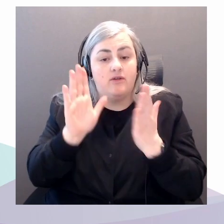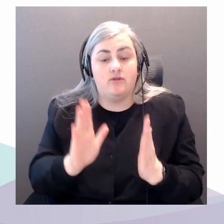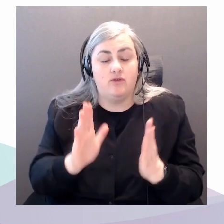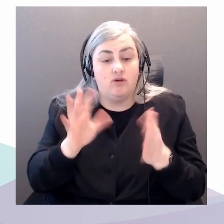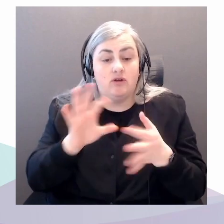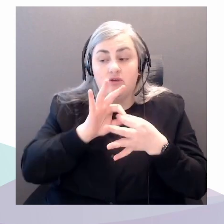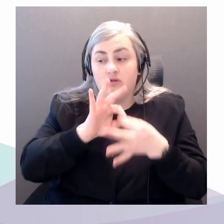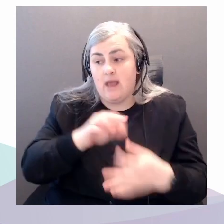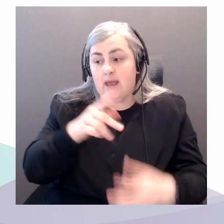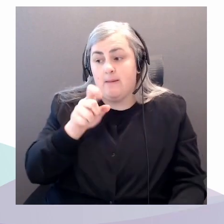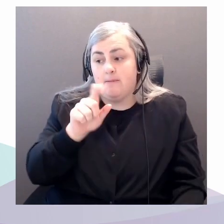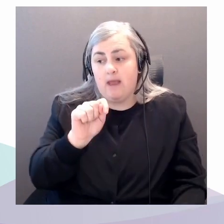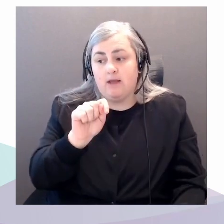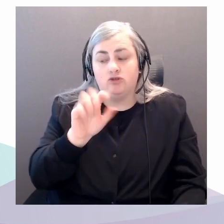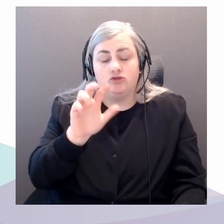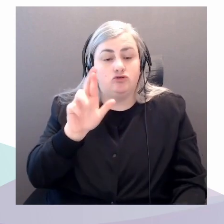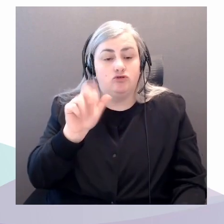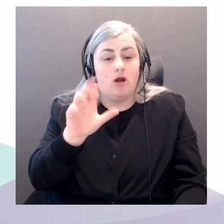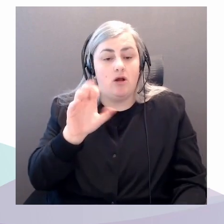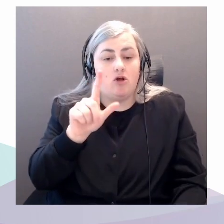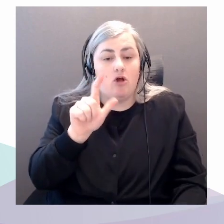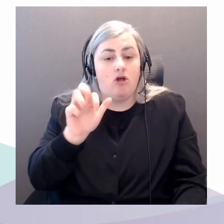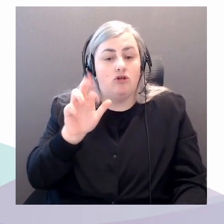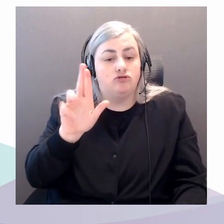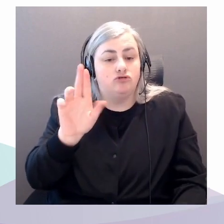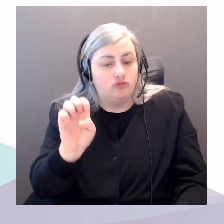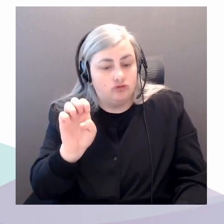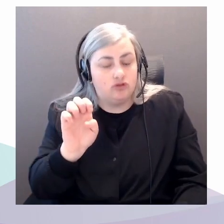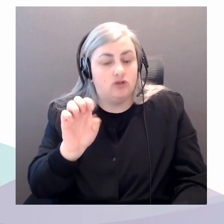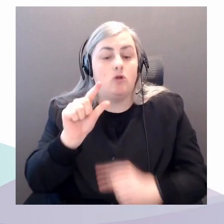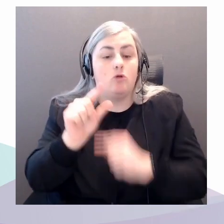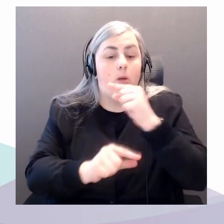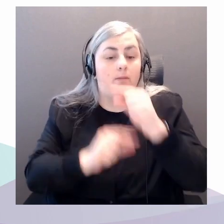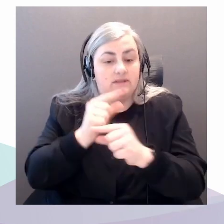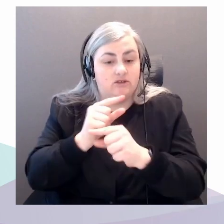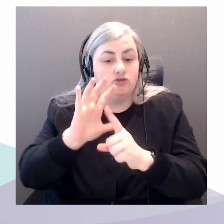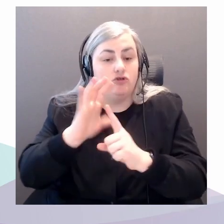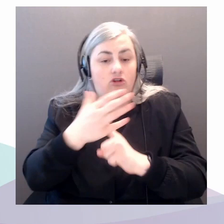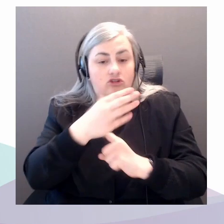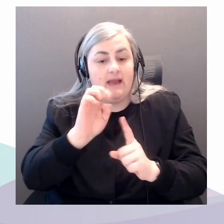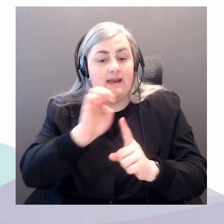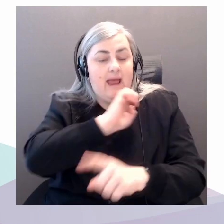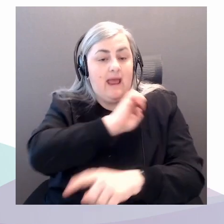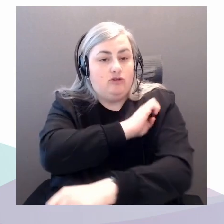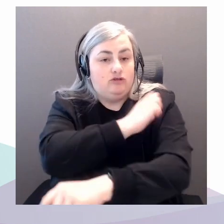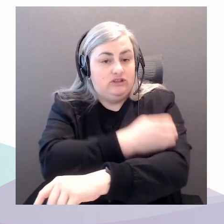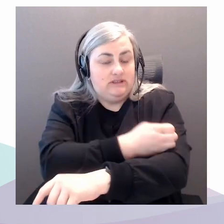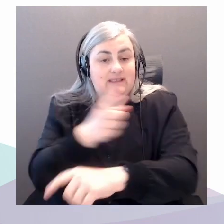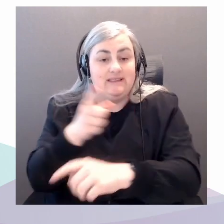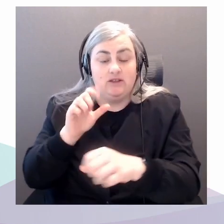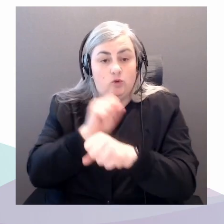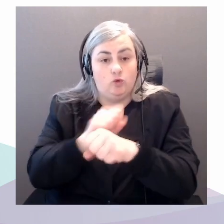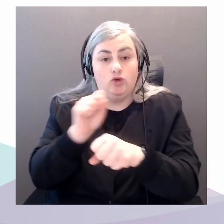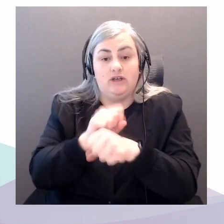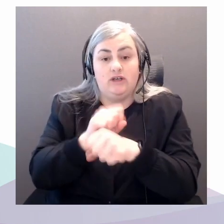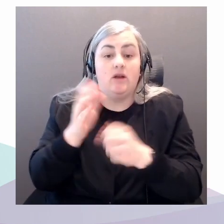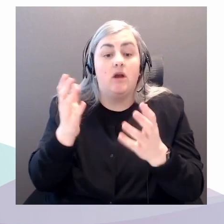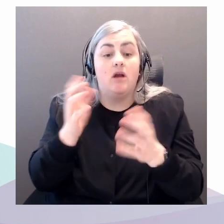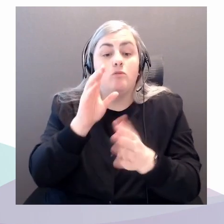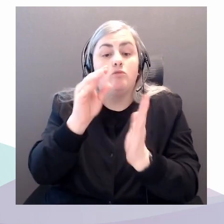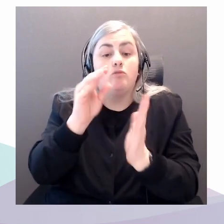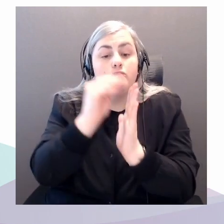and Energy, and is currently working on The Future of the Sun, a book detailing corporate and state control